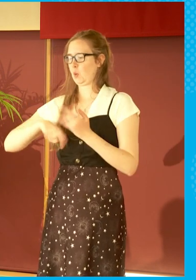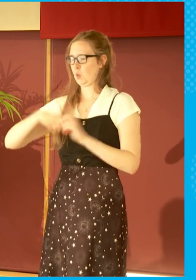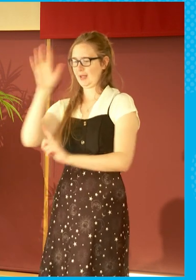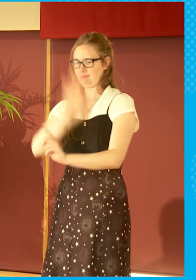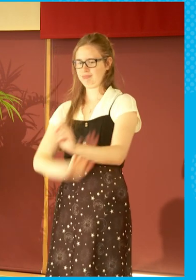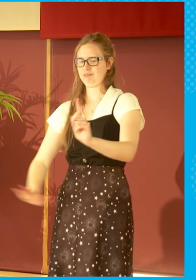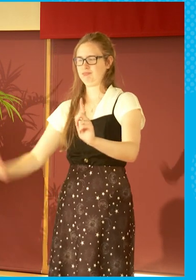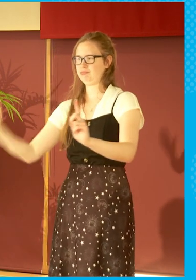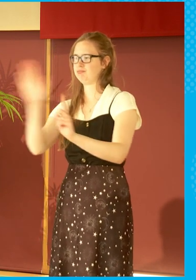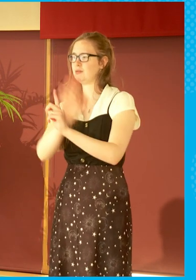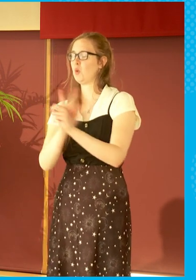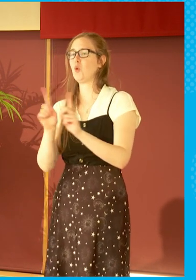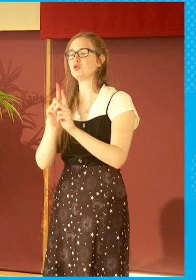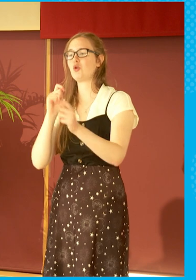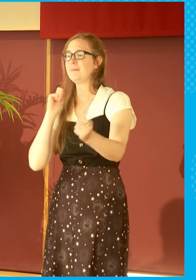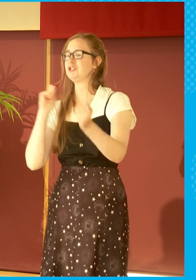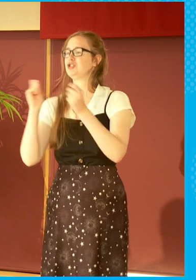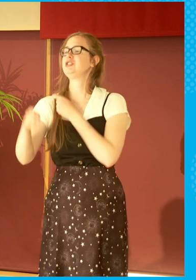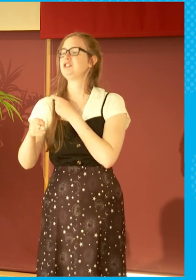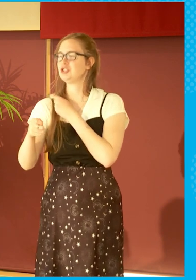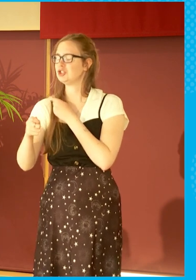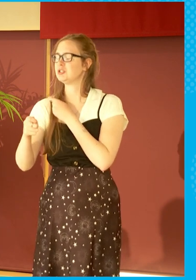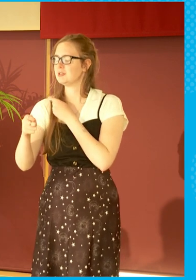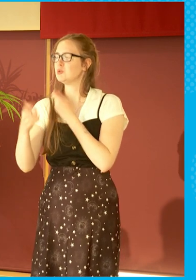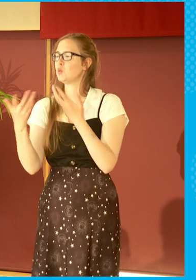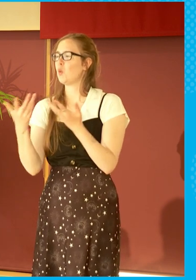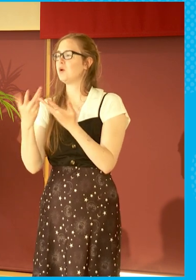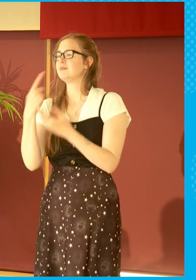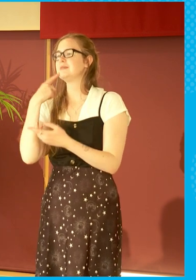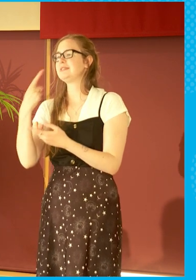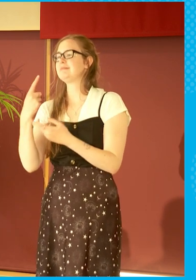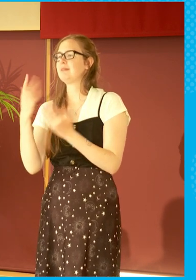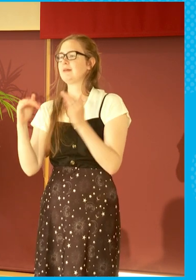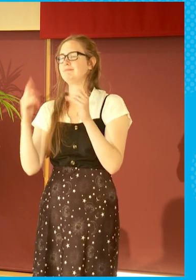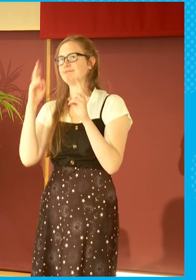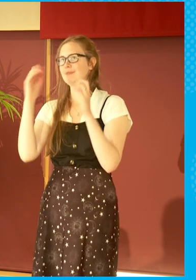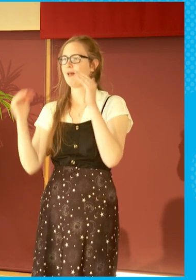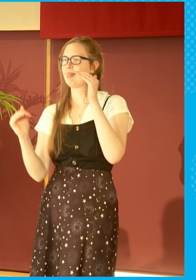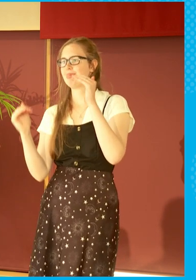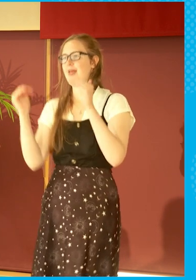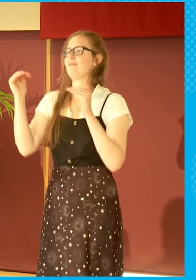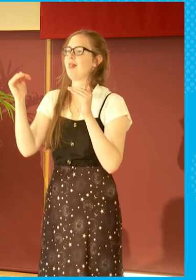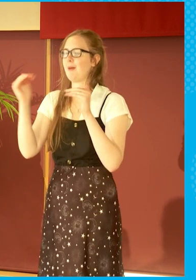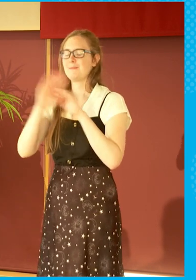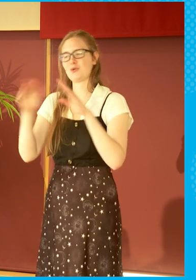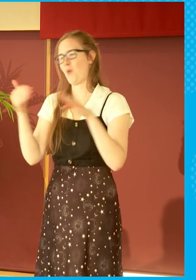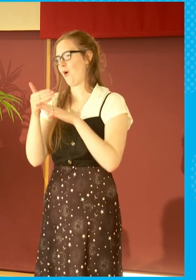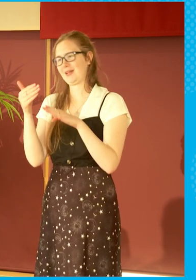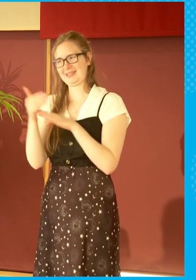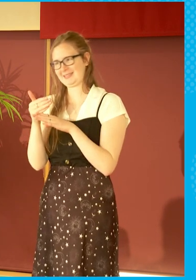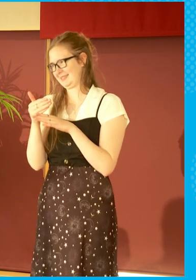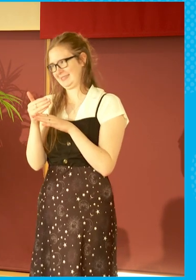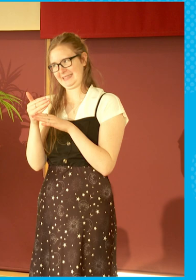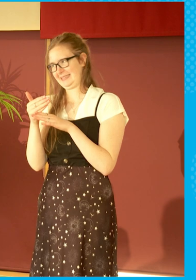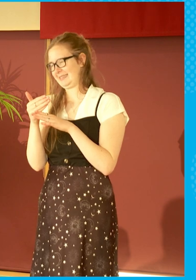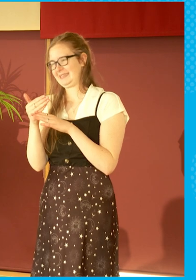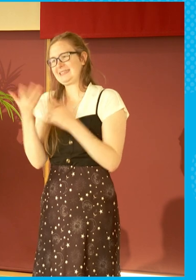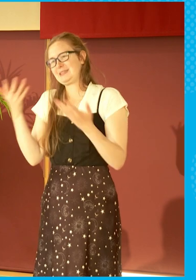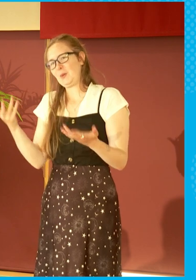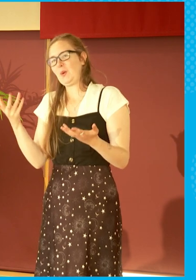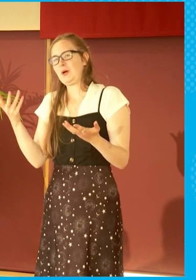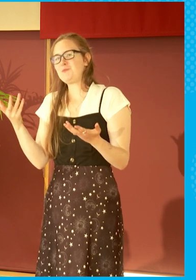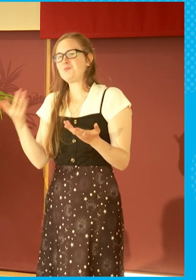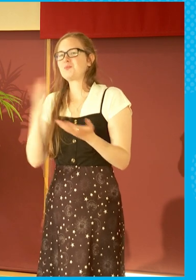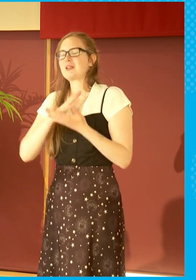there are changes going on. The so-called levelling up is not actually working. In fact,